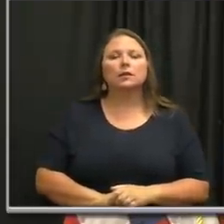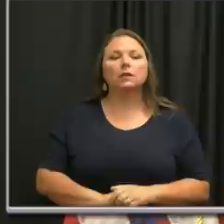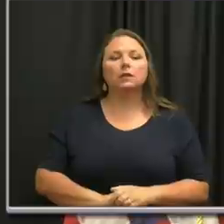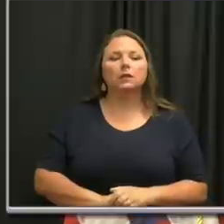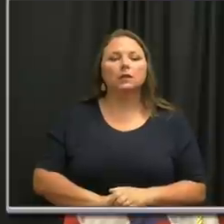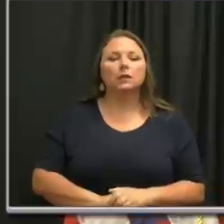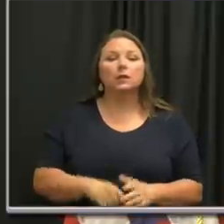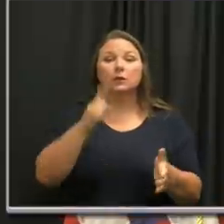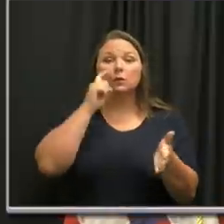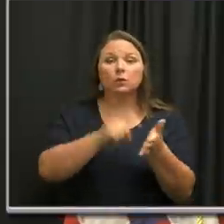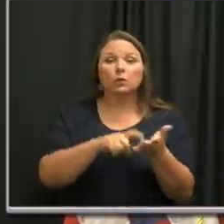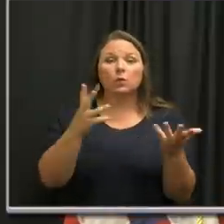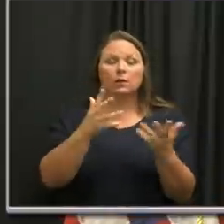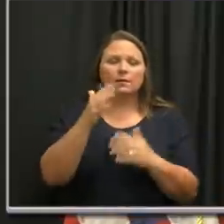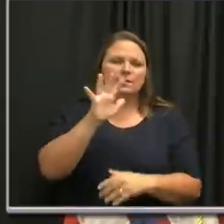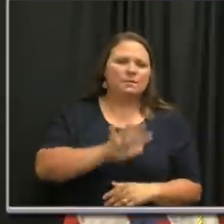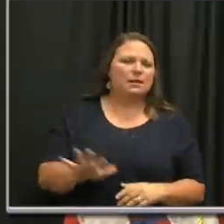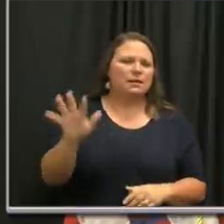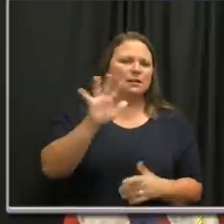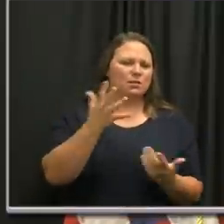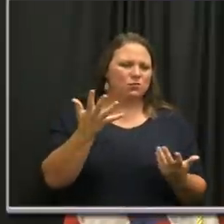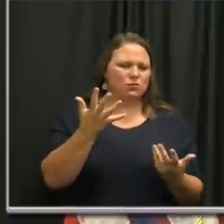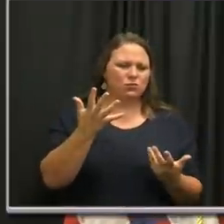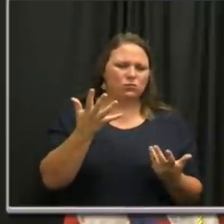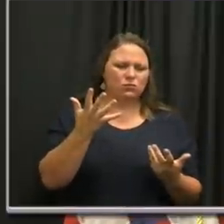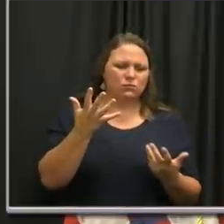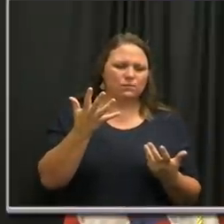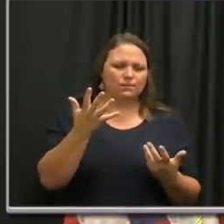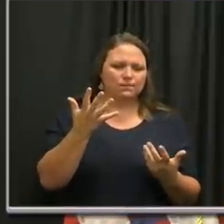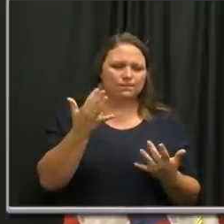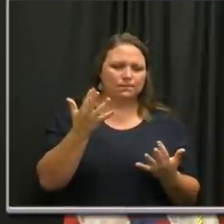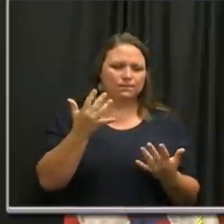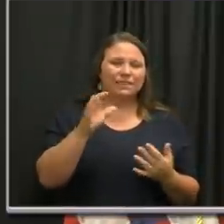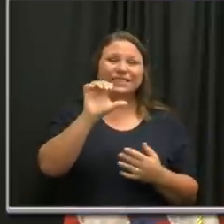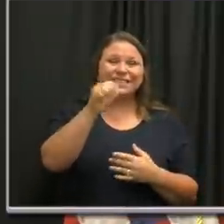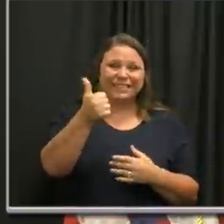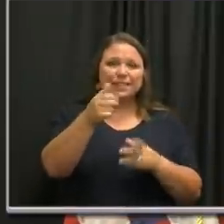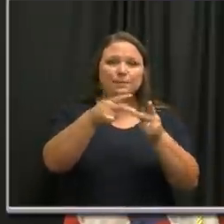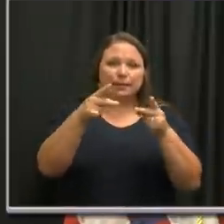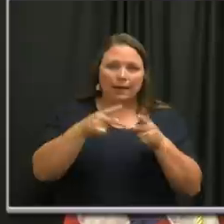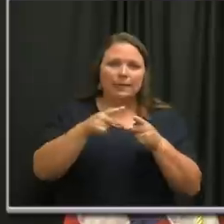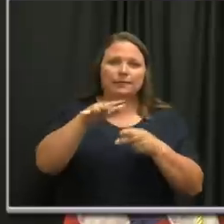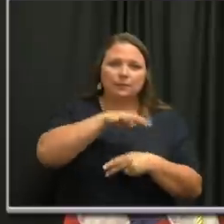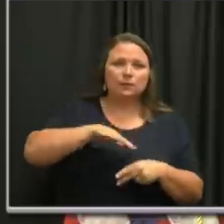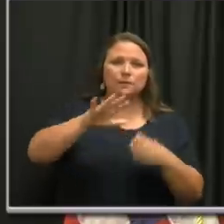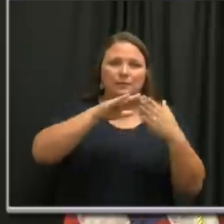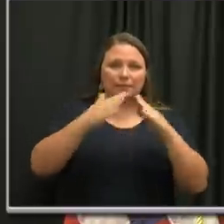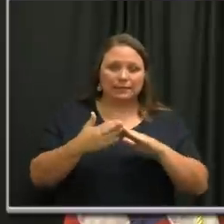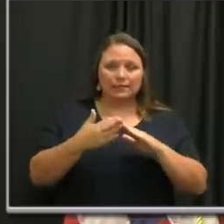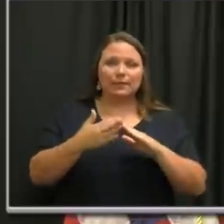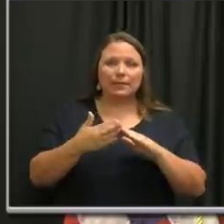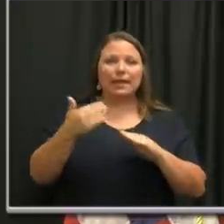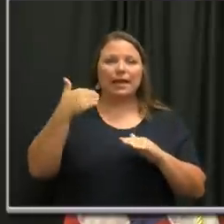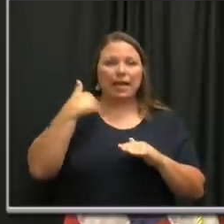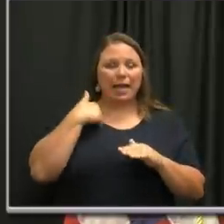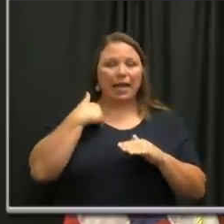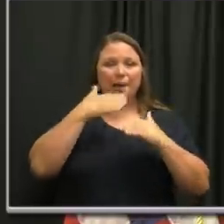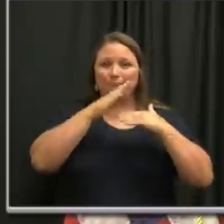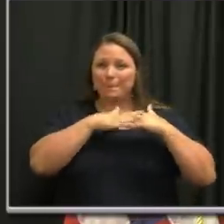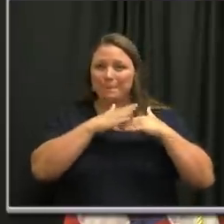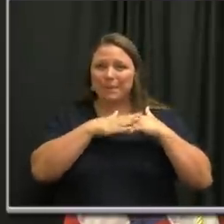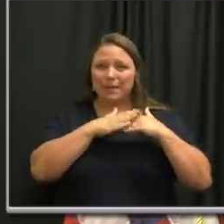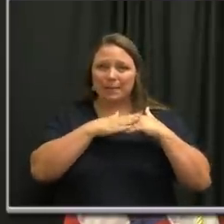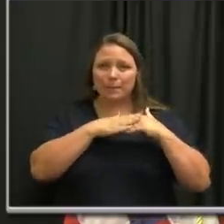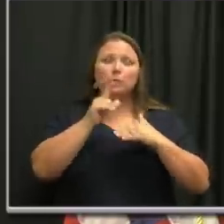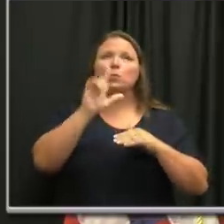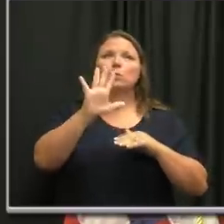seeing is there are about at least 10 locations around the city, um, that have had at least, um,